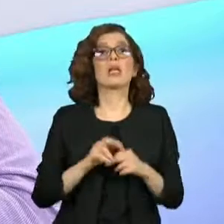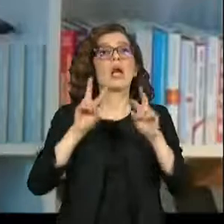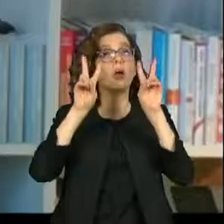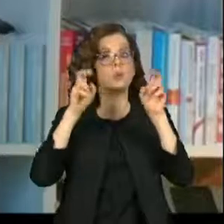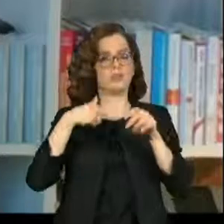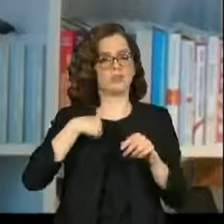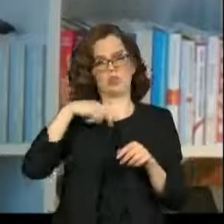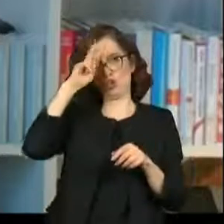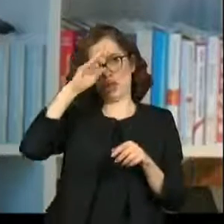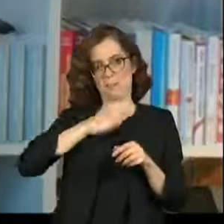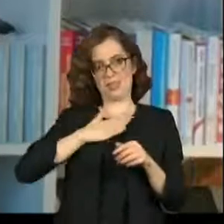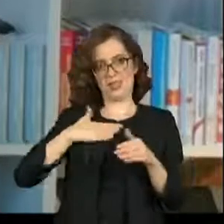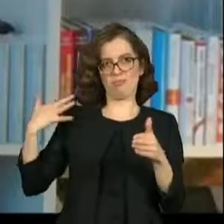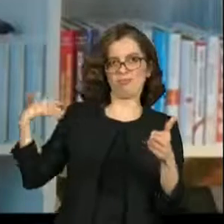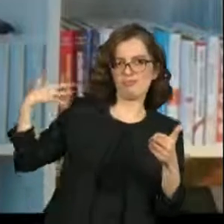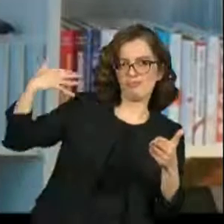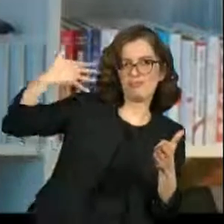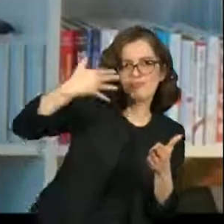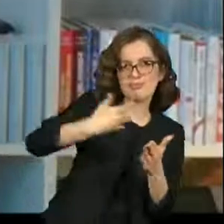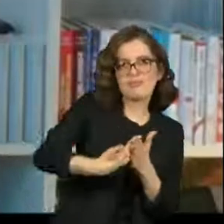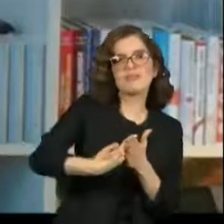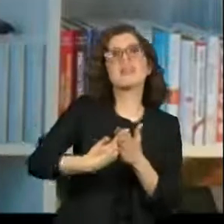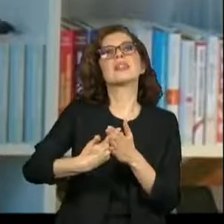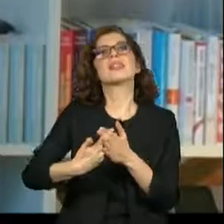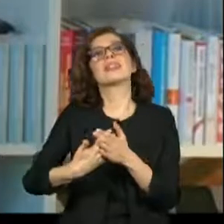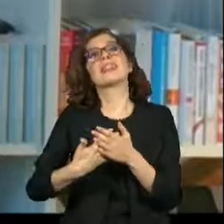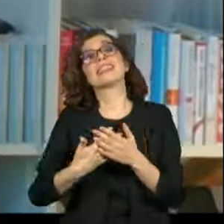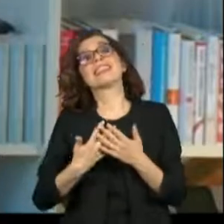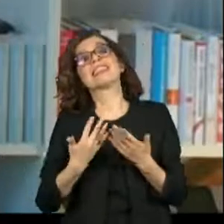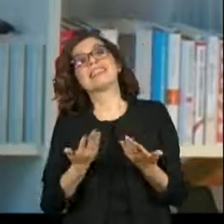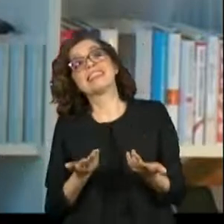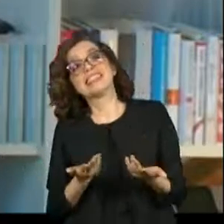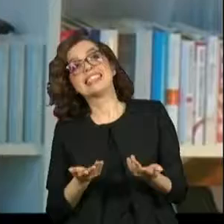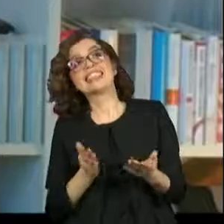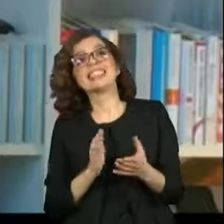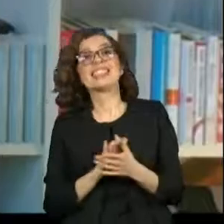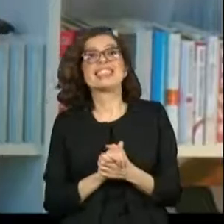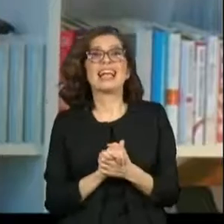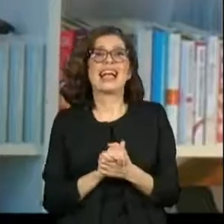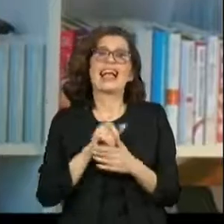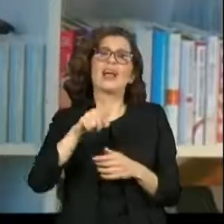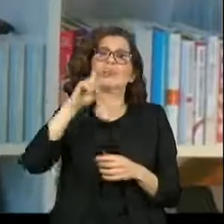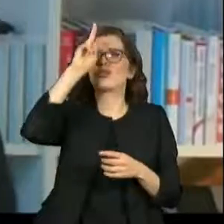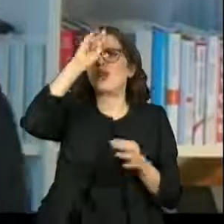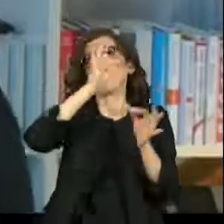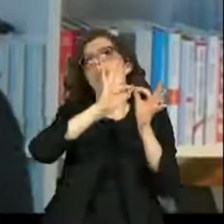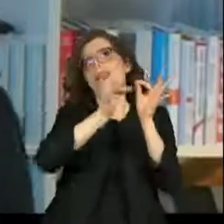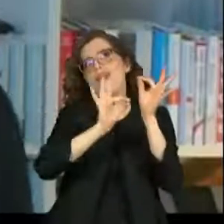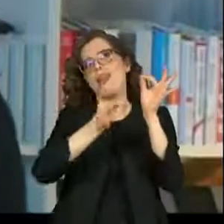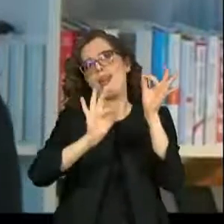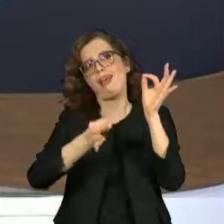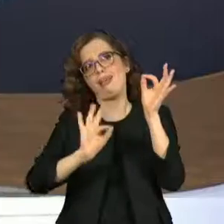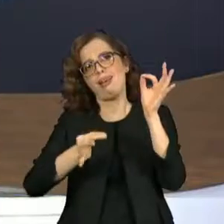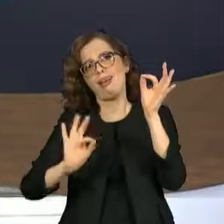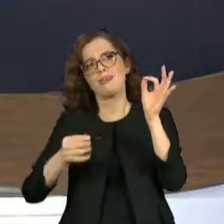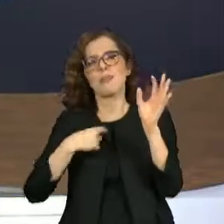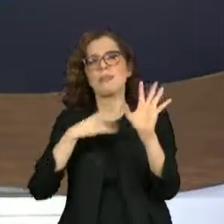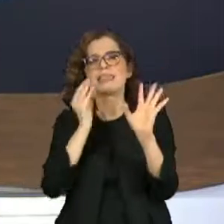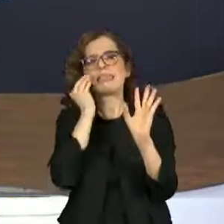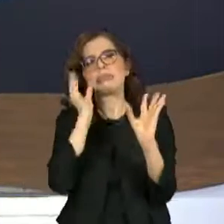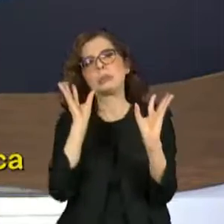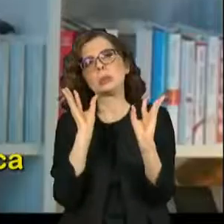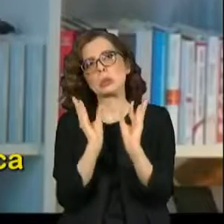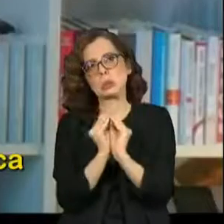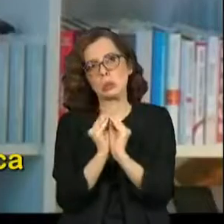then in terms of my own trajectory, well, that's a long story, but I guess the short version